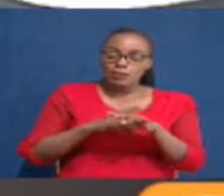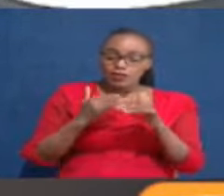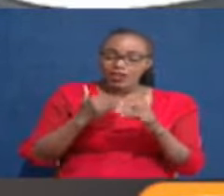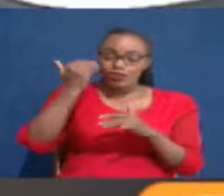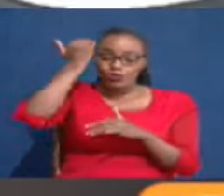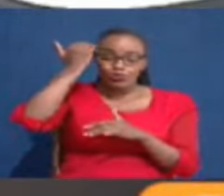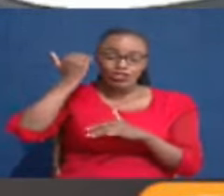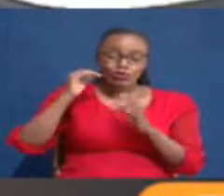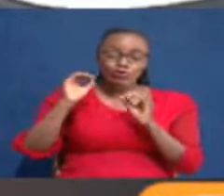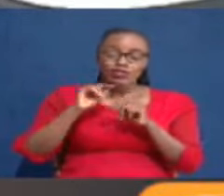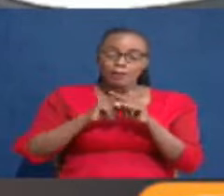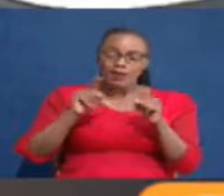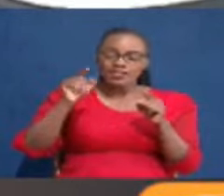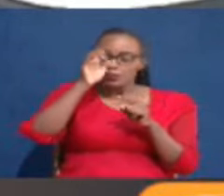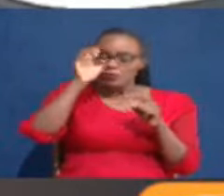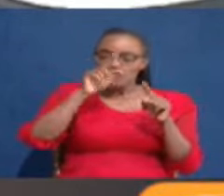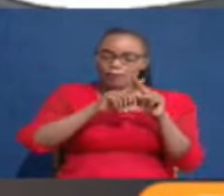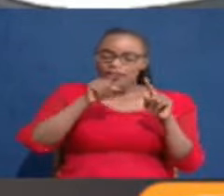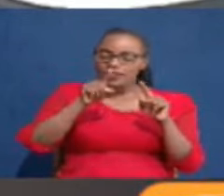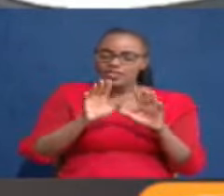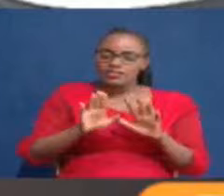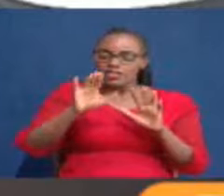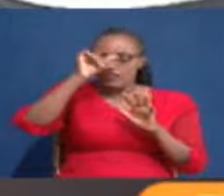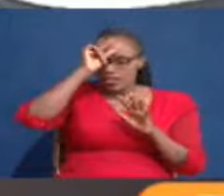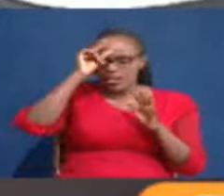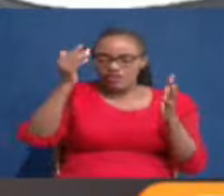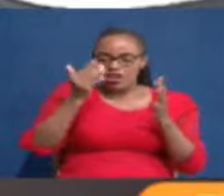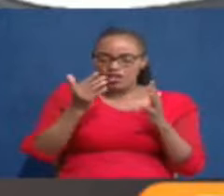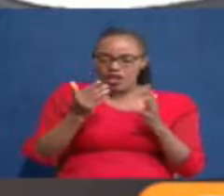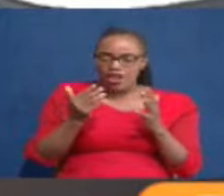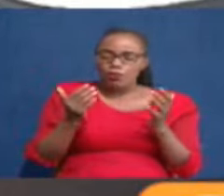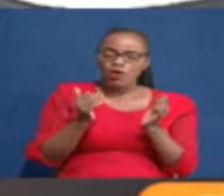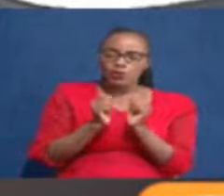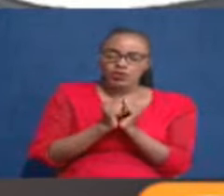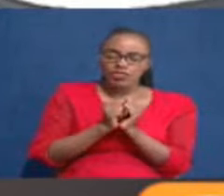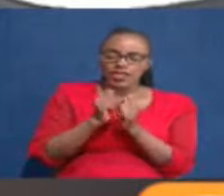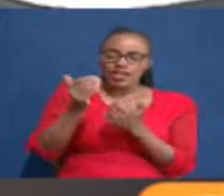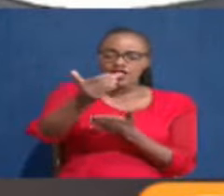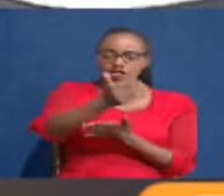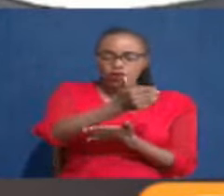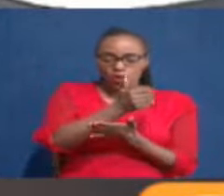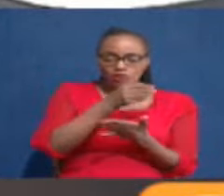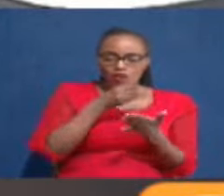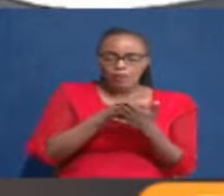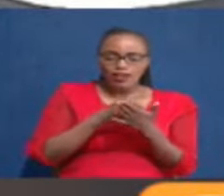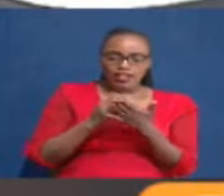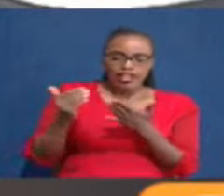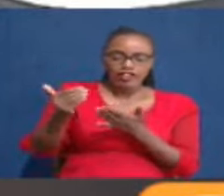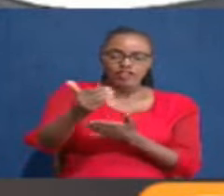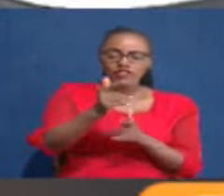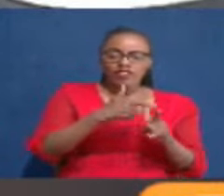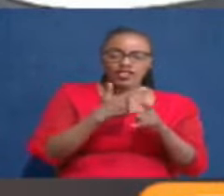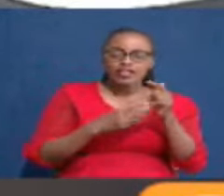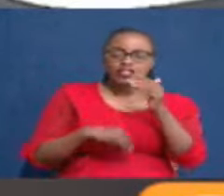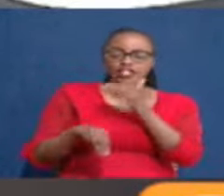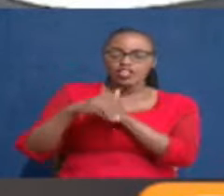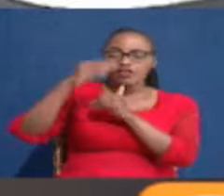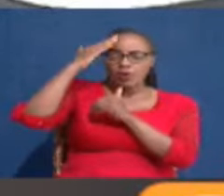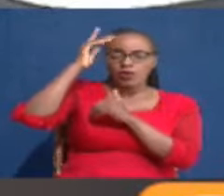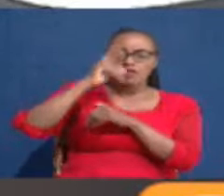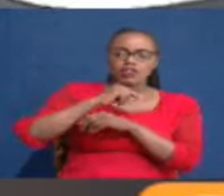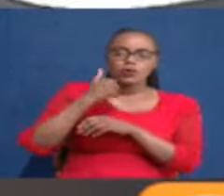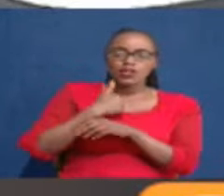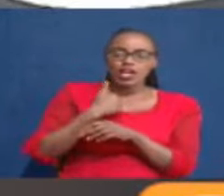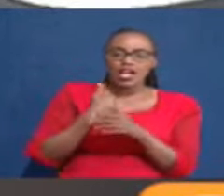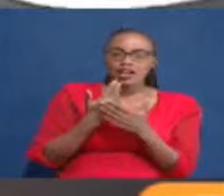courts. Where does this leave the government with respect to revenue mobilization? And this is the additional. We know we already have the